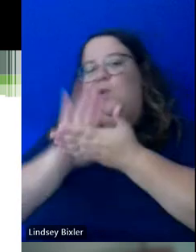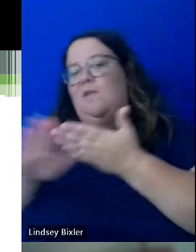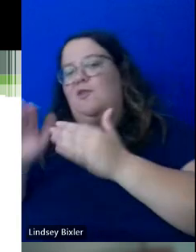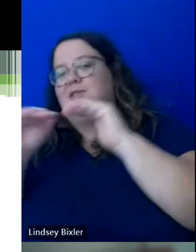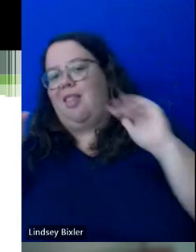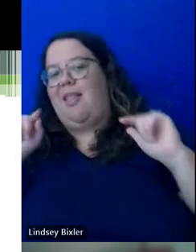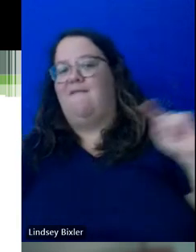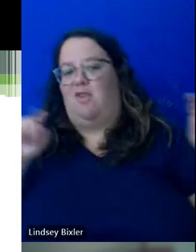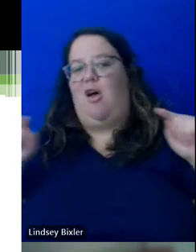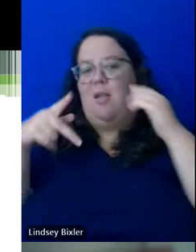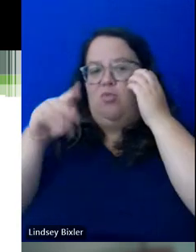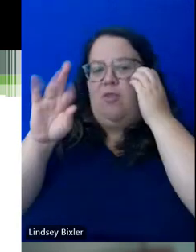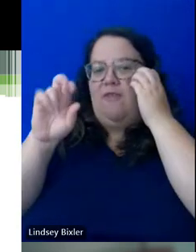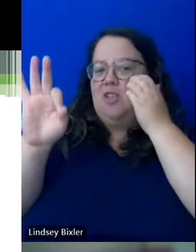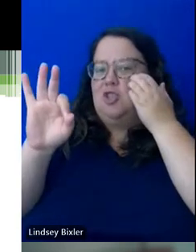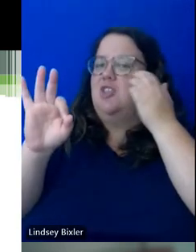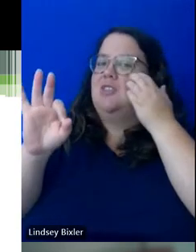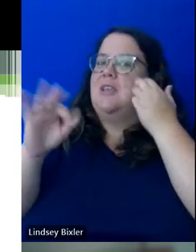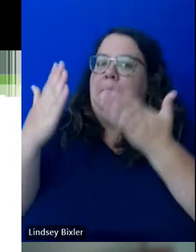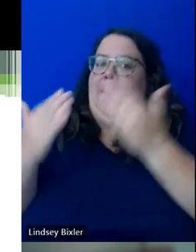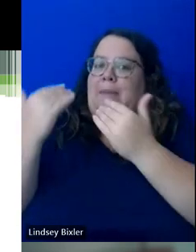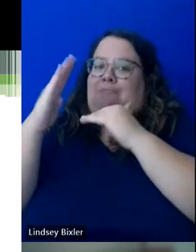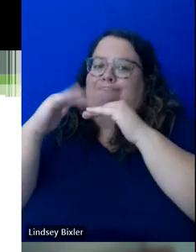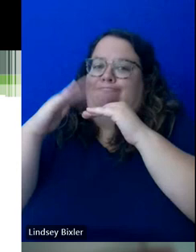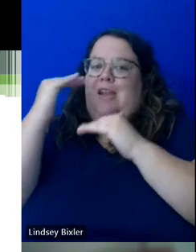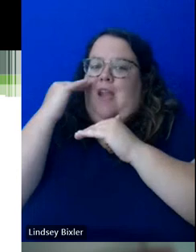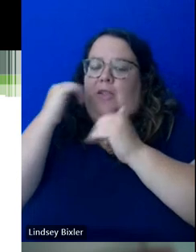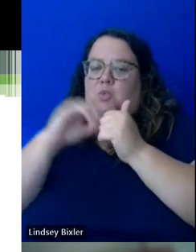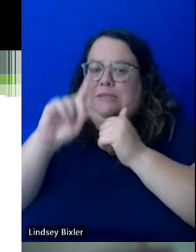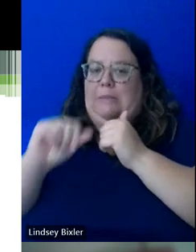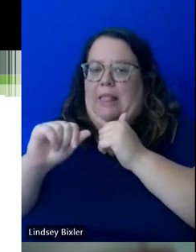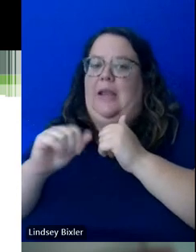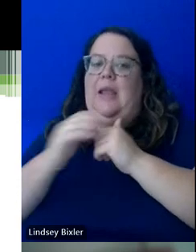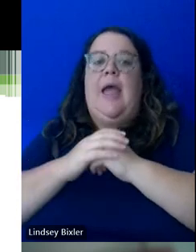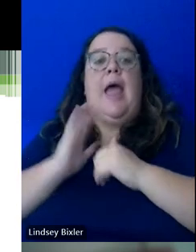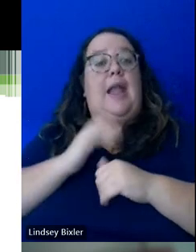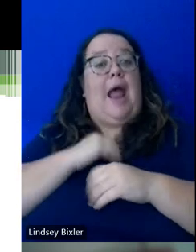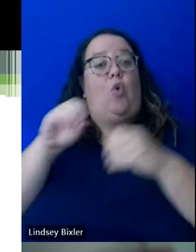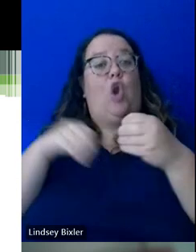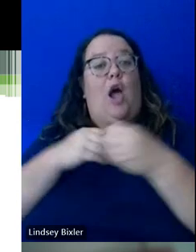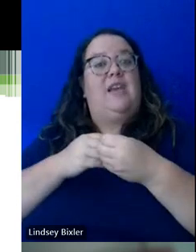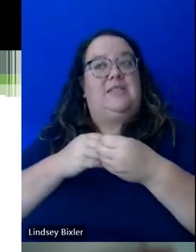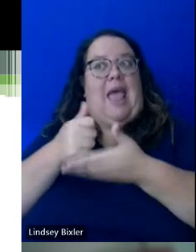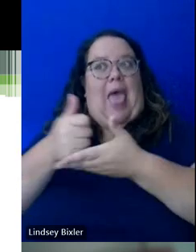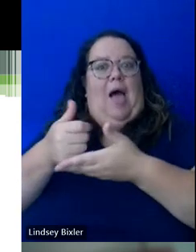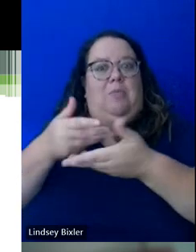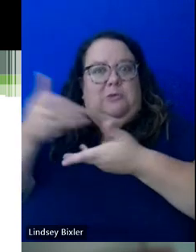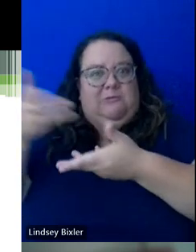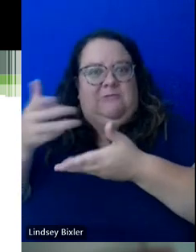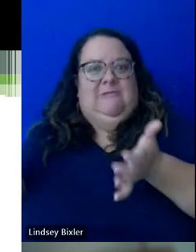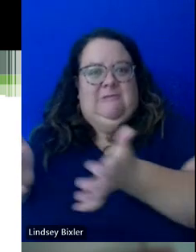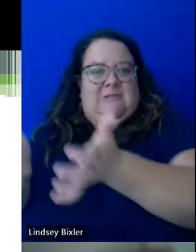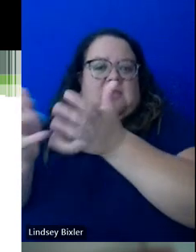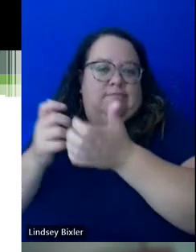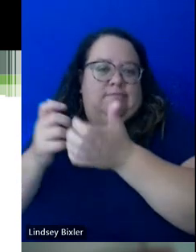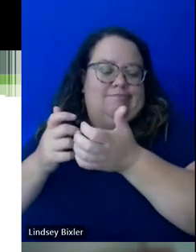working with faculty. And that's really where our office comes into play is kind of the intermediary and being kind of the crucial piece in that interactive